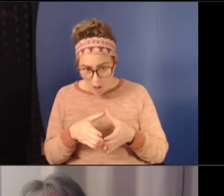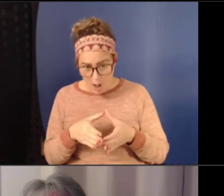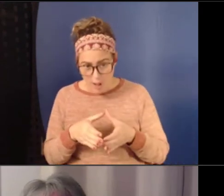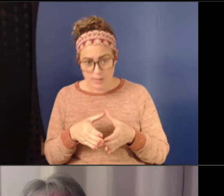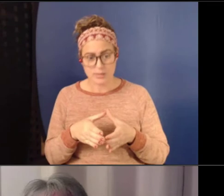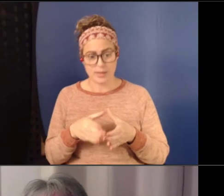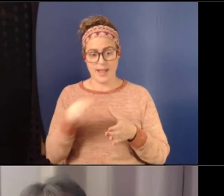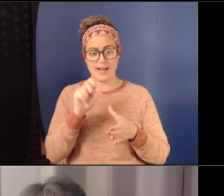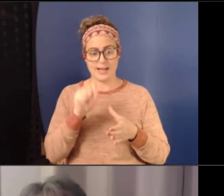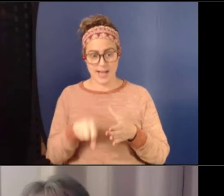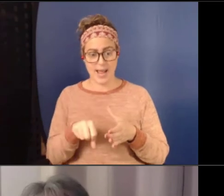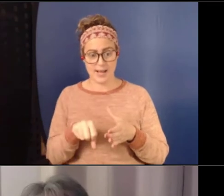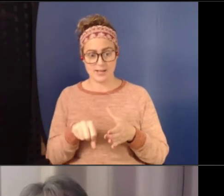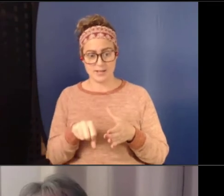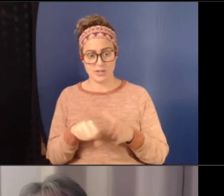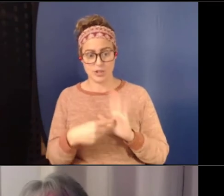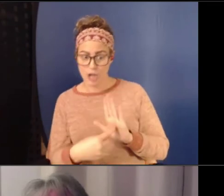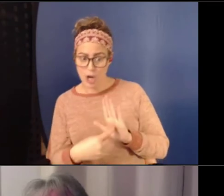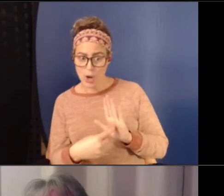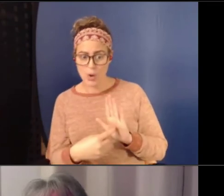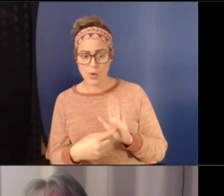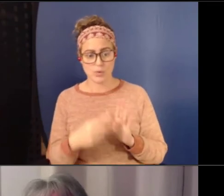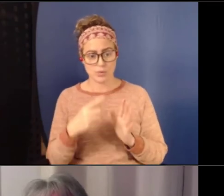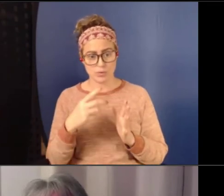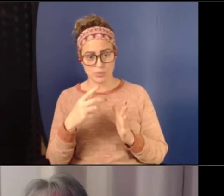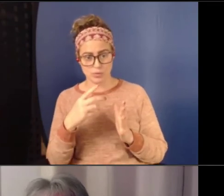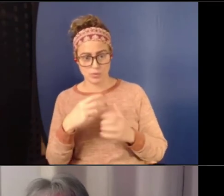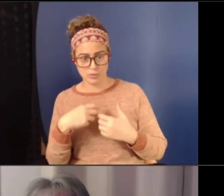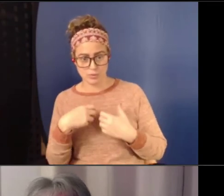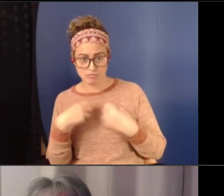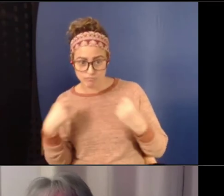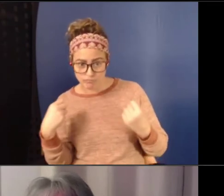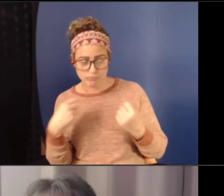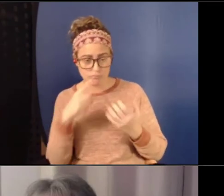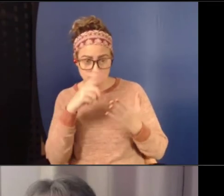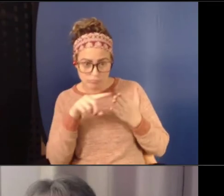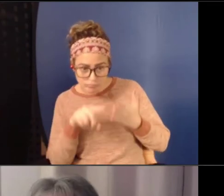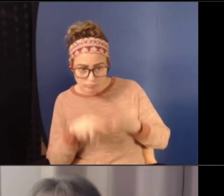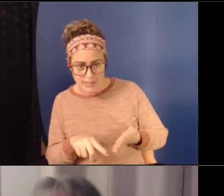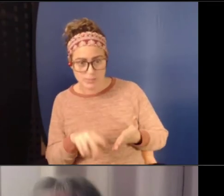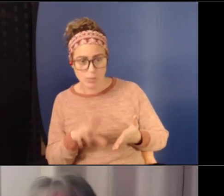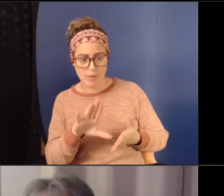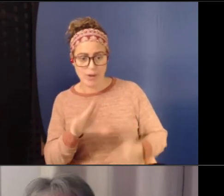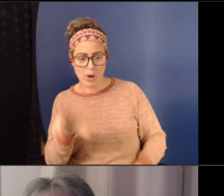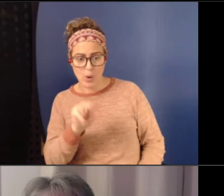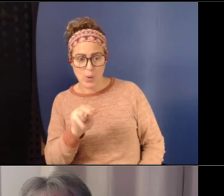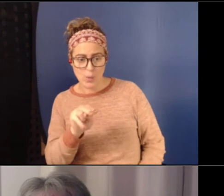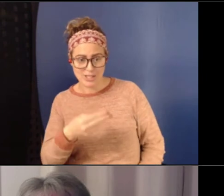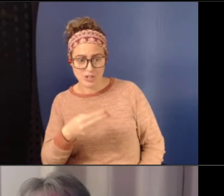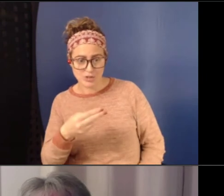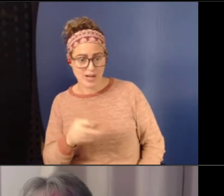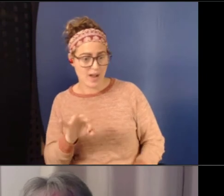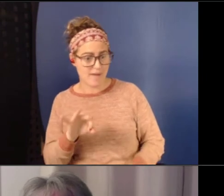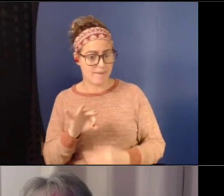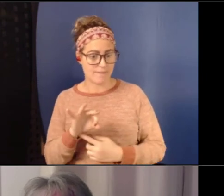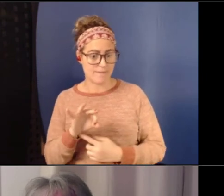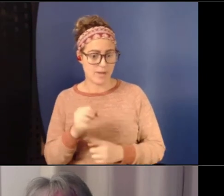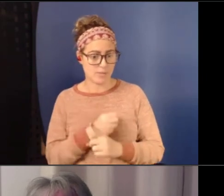reveal and explore and, um, you know, their own histories of abuse because